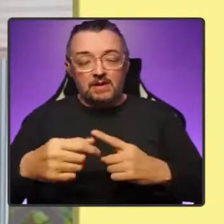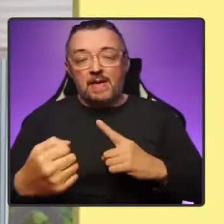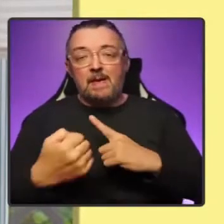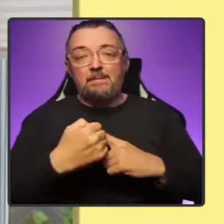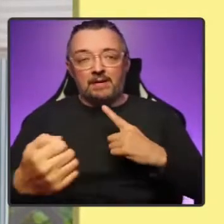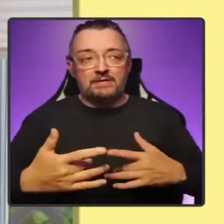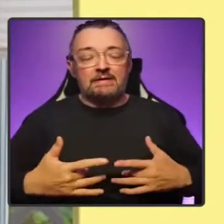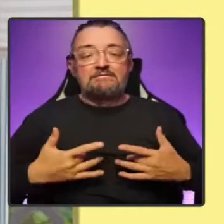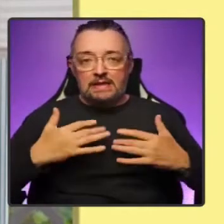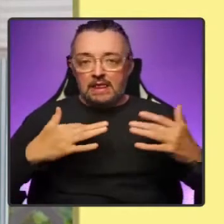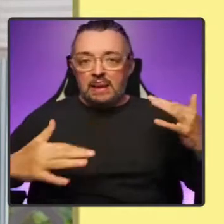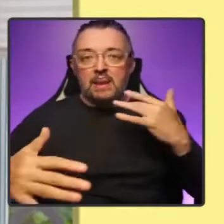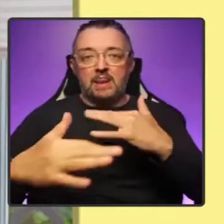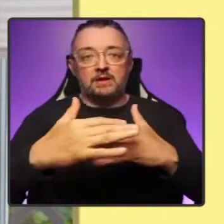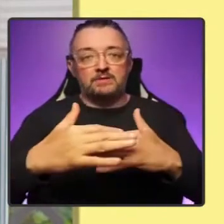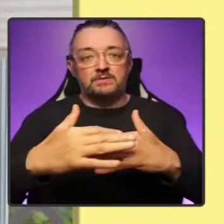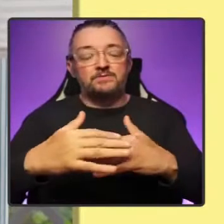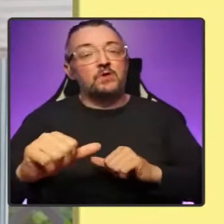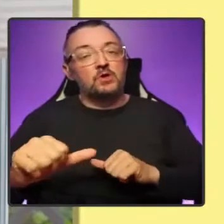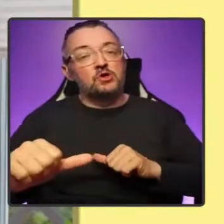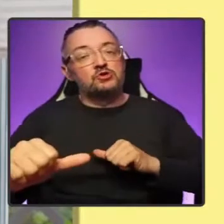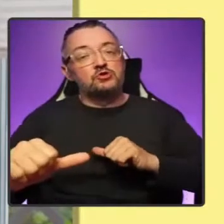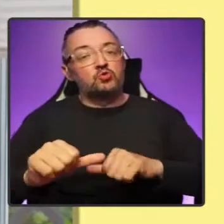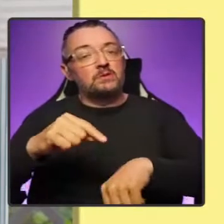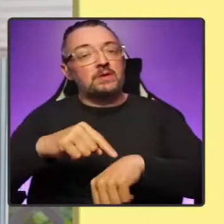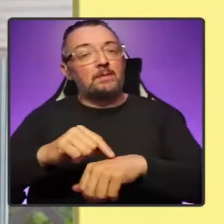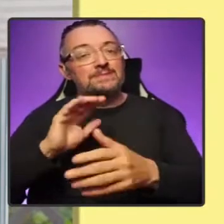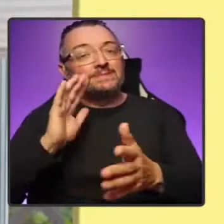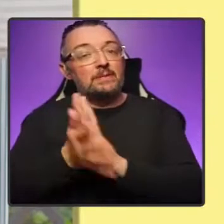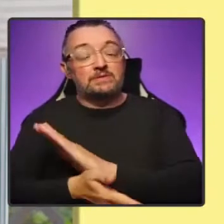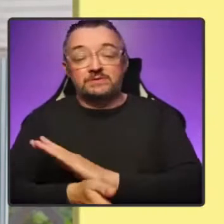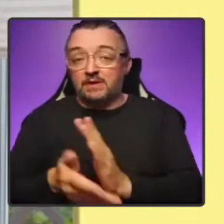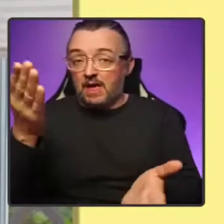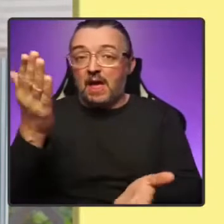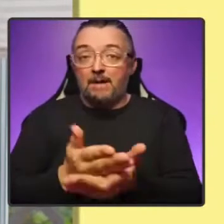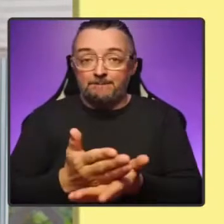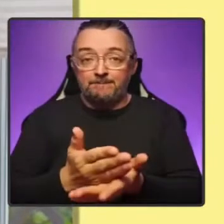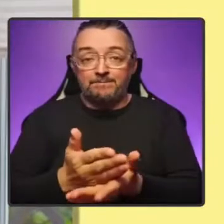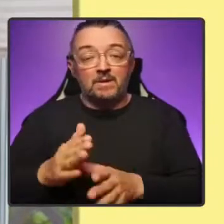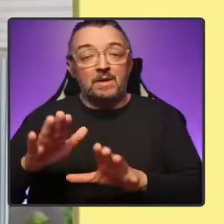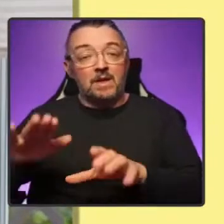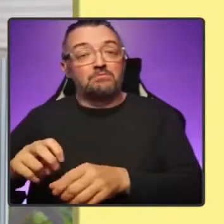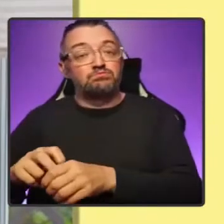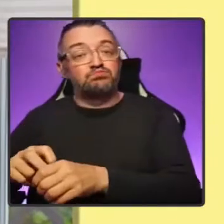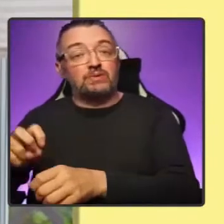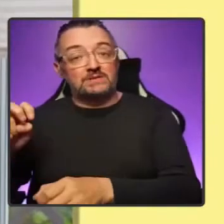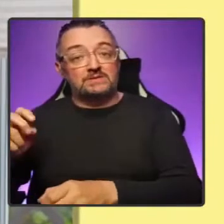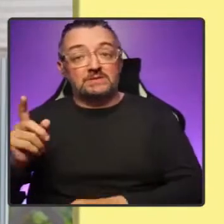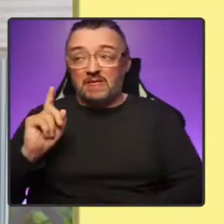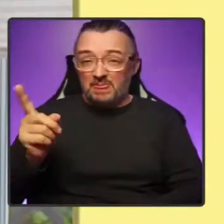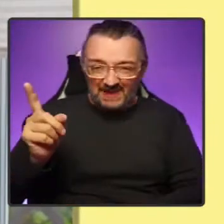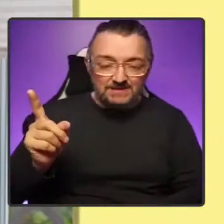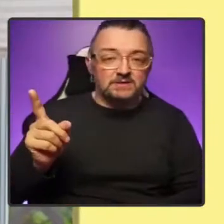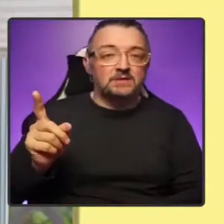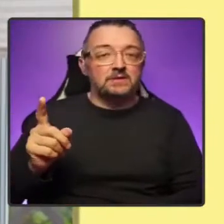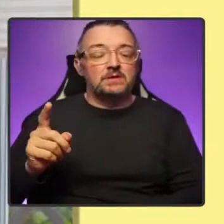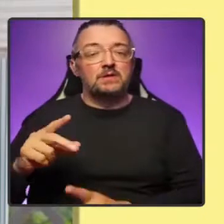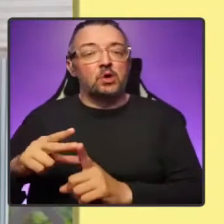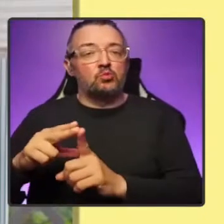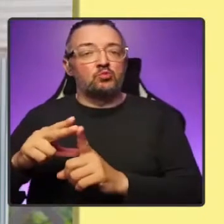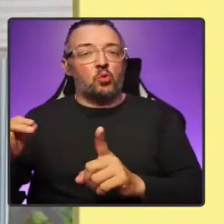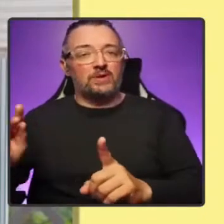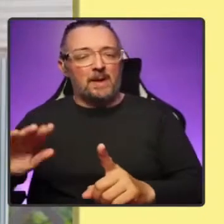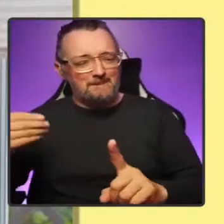damage is all too real. Brexit is a direct Tory hit on some of Scotland's key strengths.